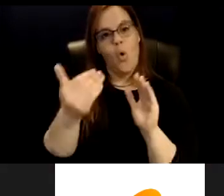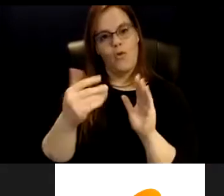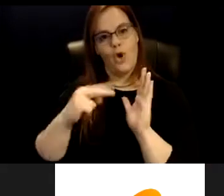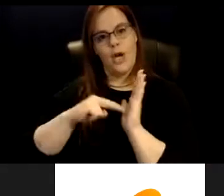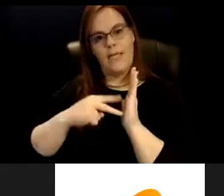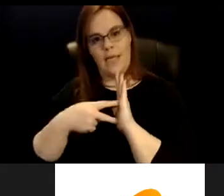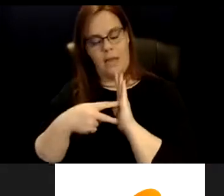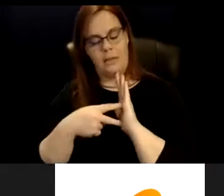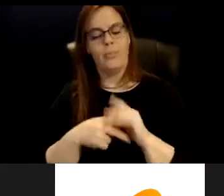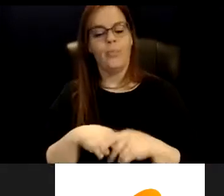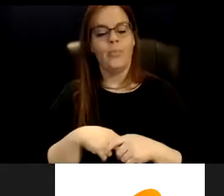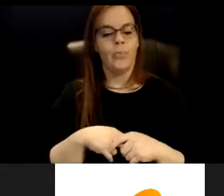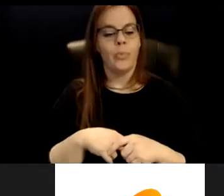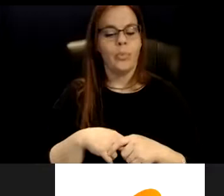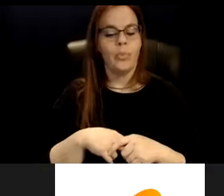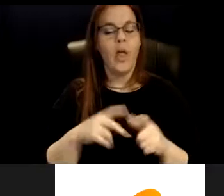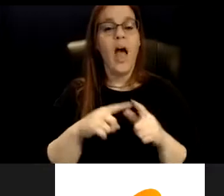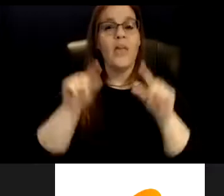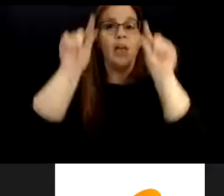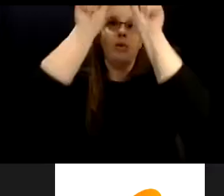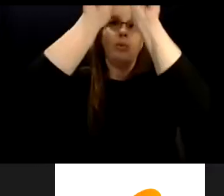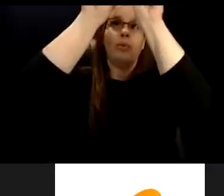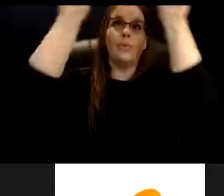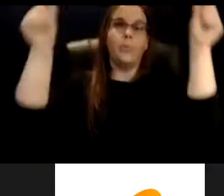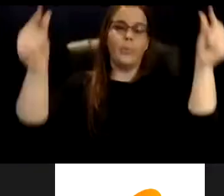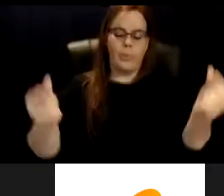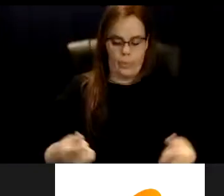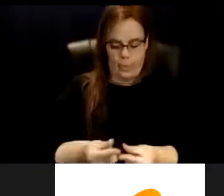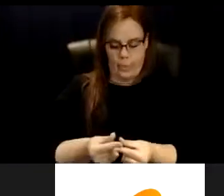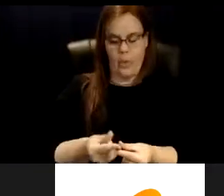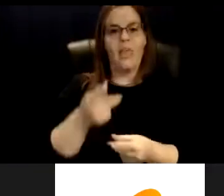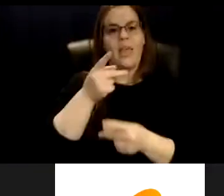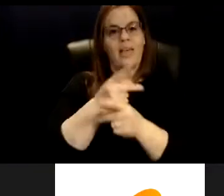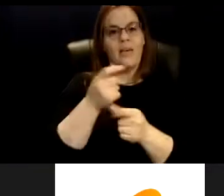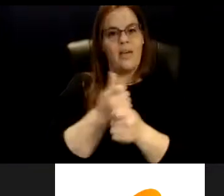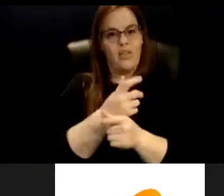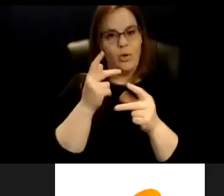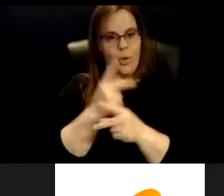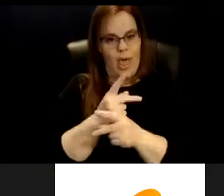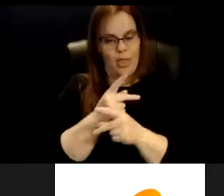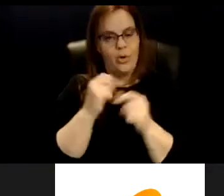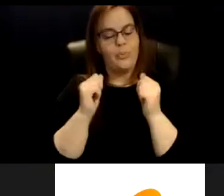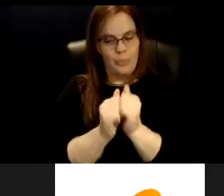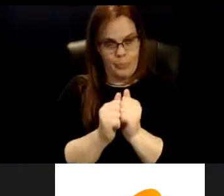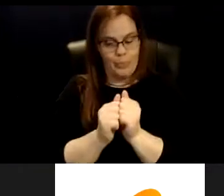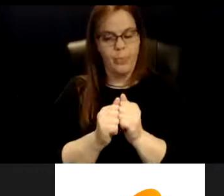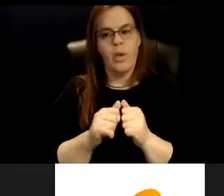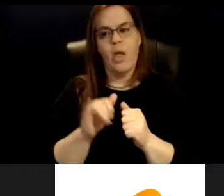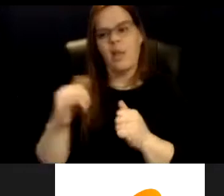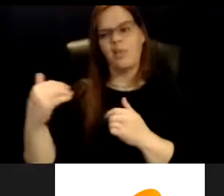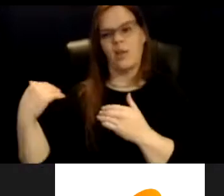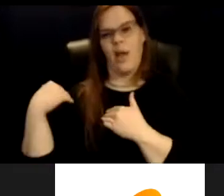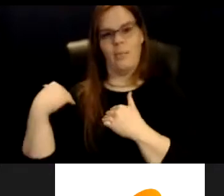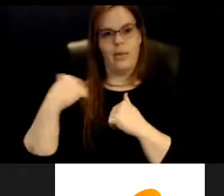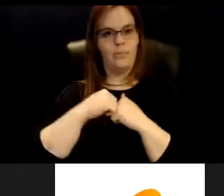holds those spikes together or those spokes together. And the folly would be your accountability structures, probably a community